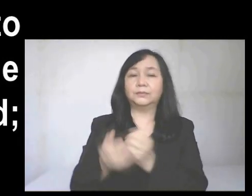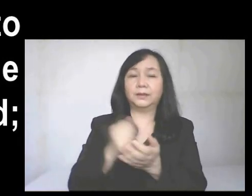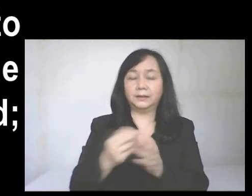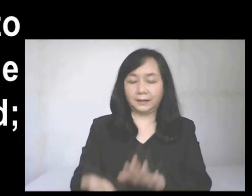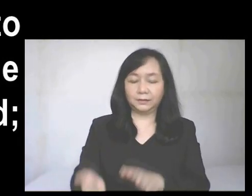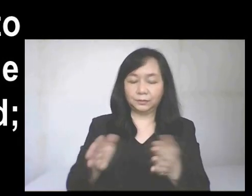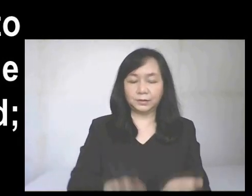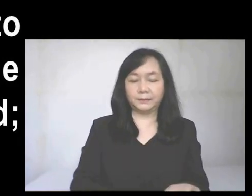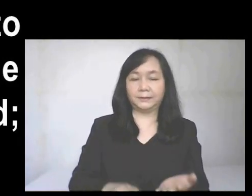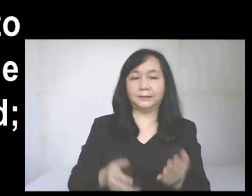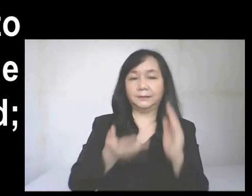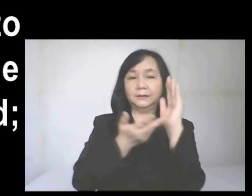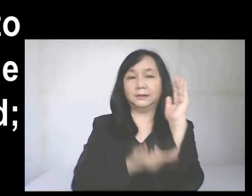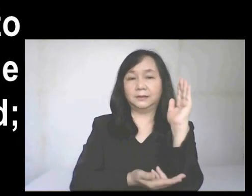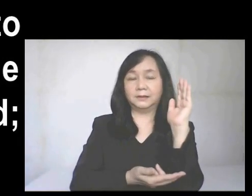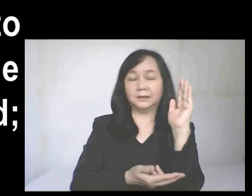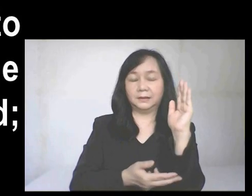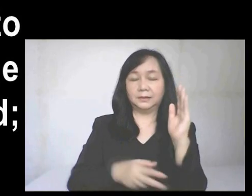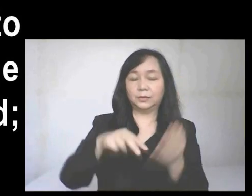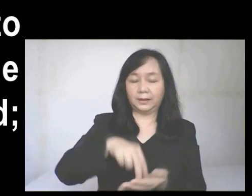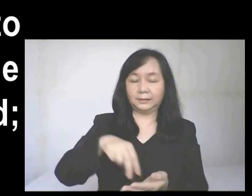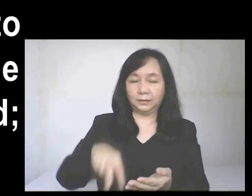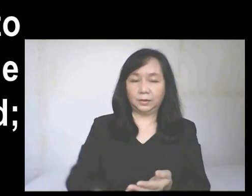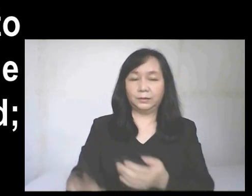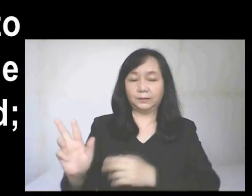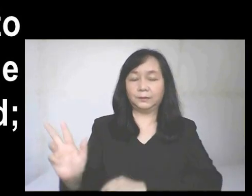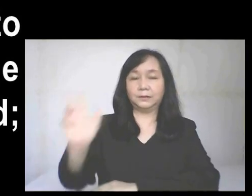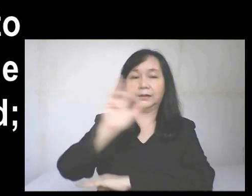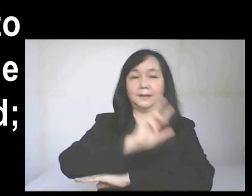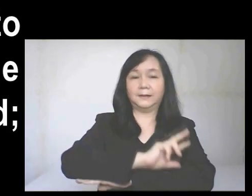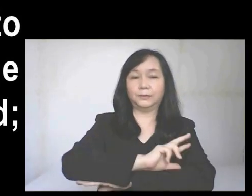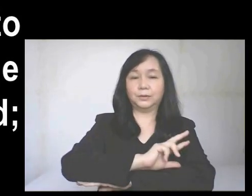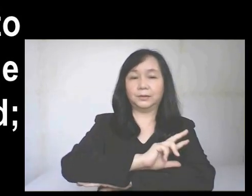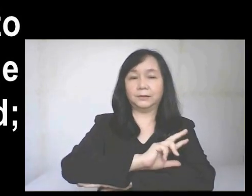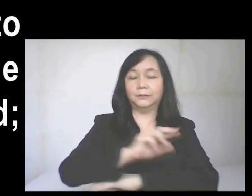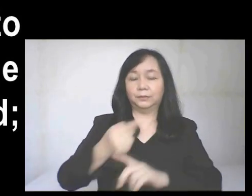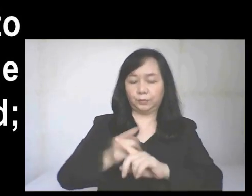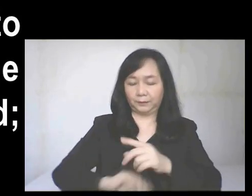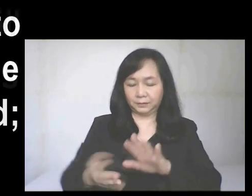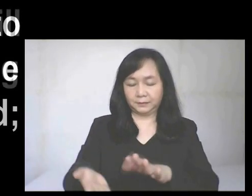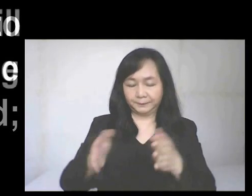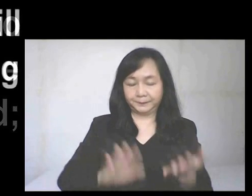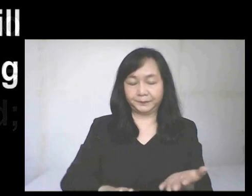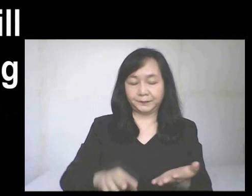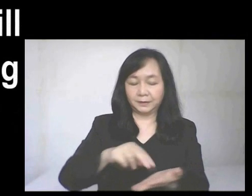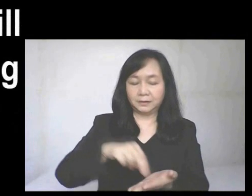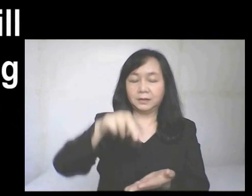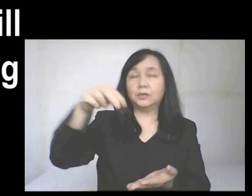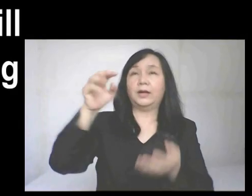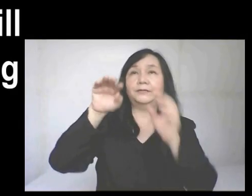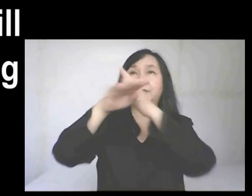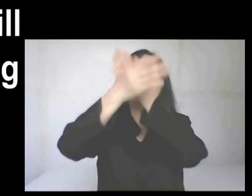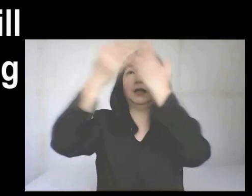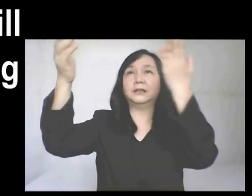crucified, died and was buried. He descended into hell. On the third day He rose again from the dead. He